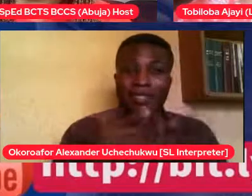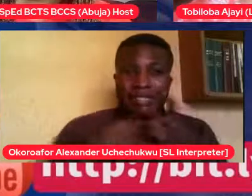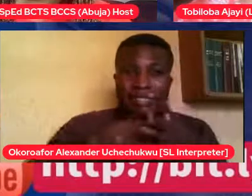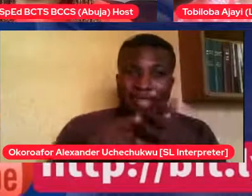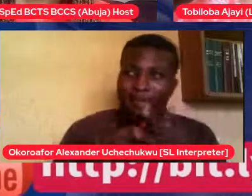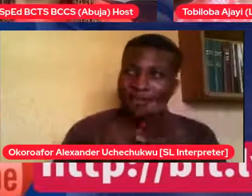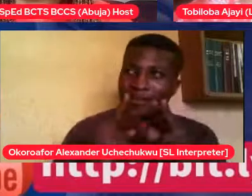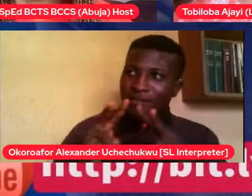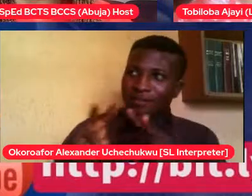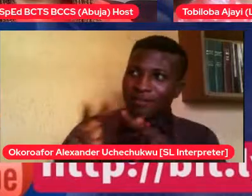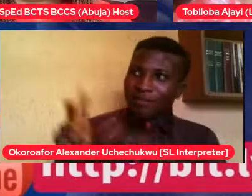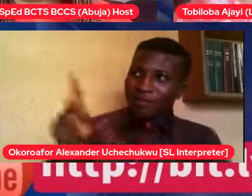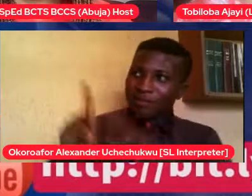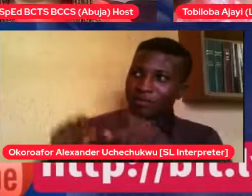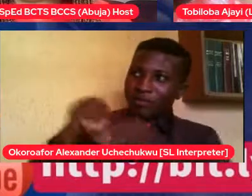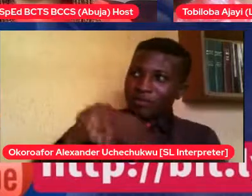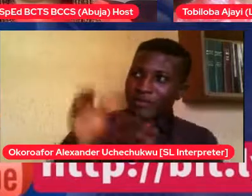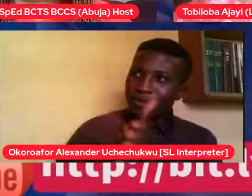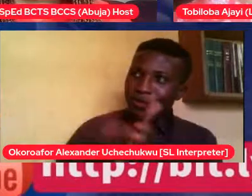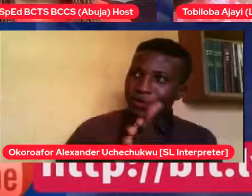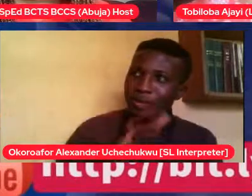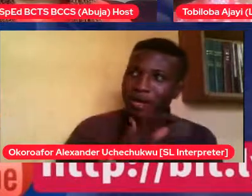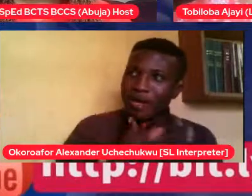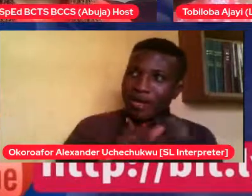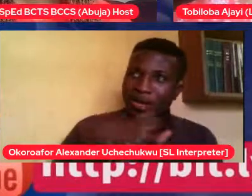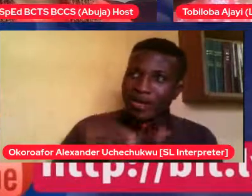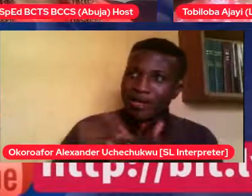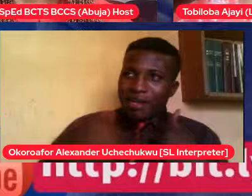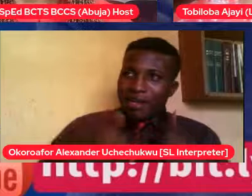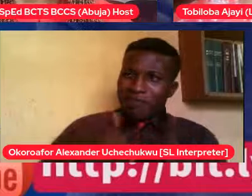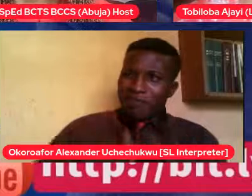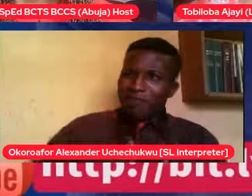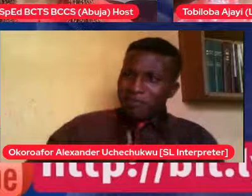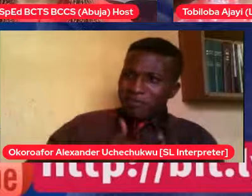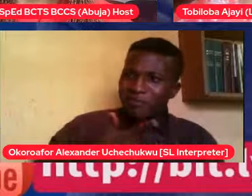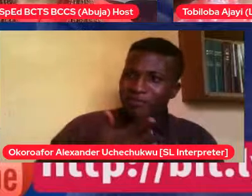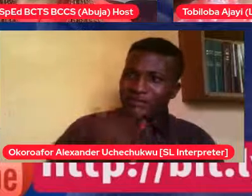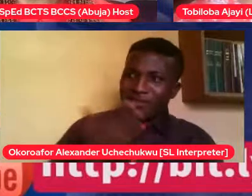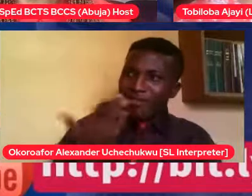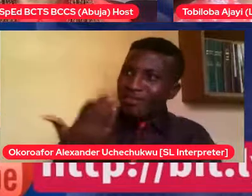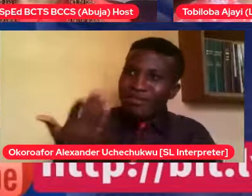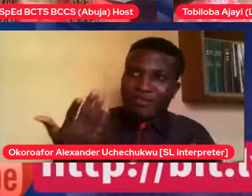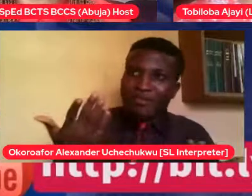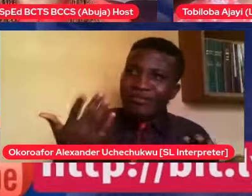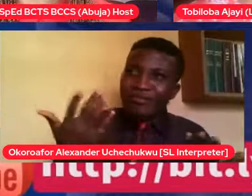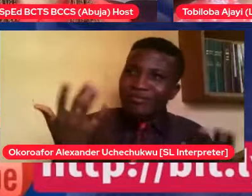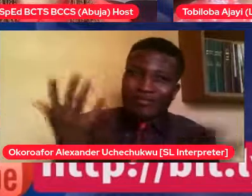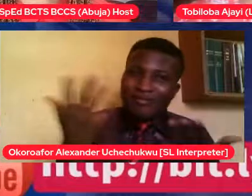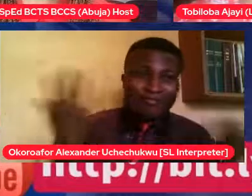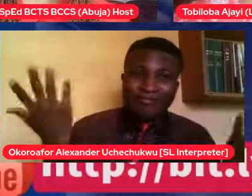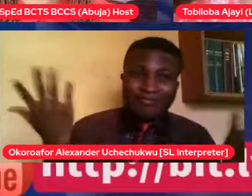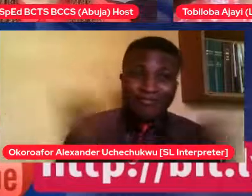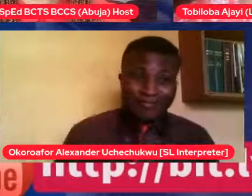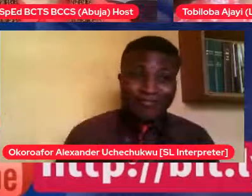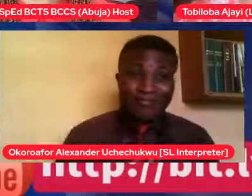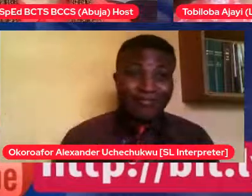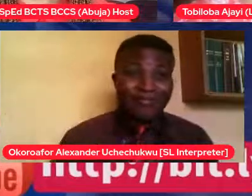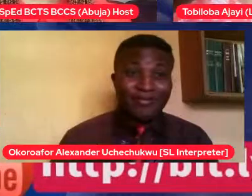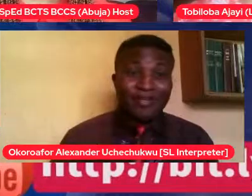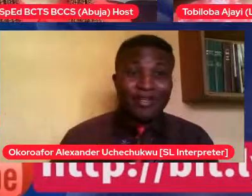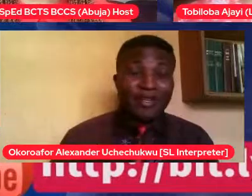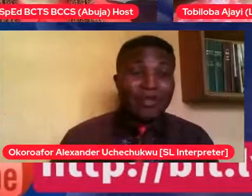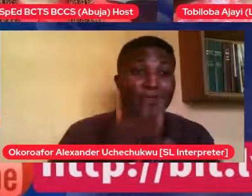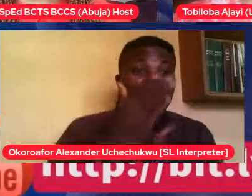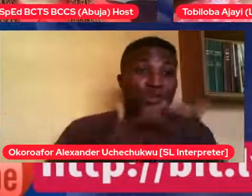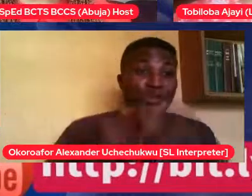showing it. So his awkwardness was, he would say things to them that would catch them unawares. You know, he could say something like, your